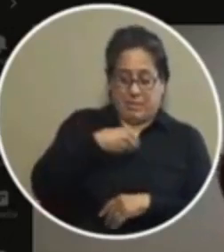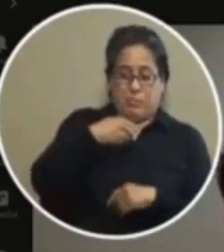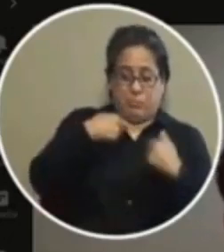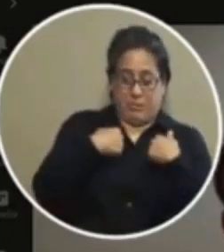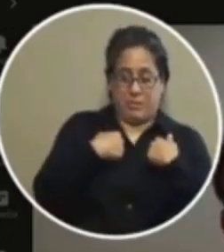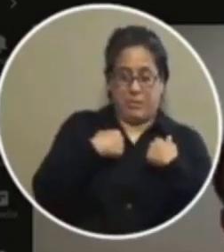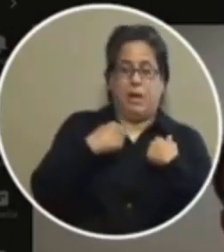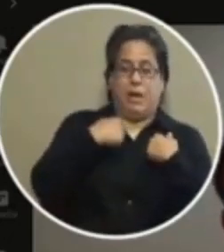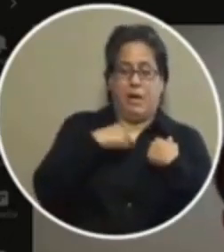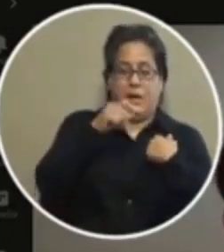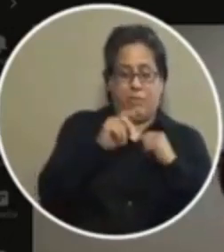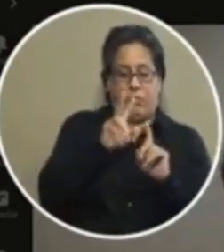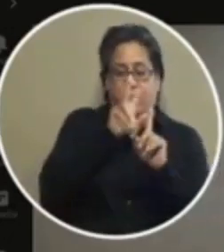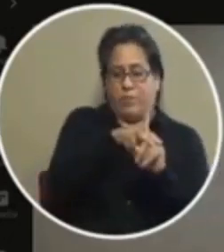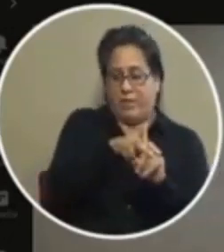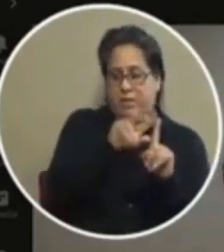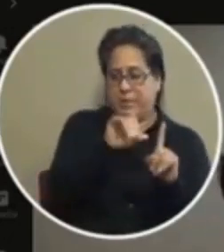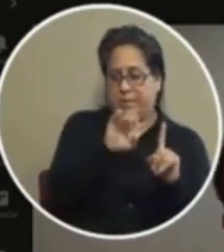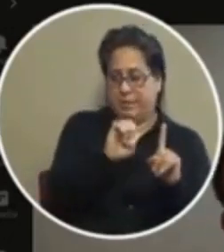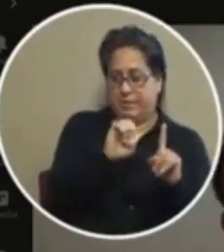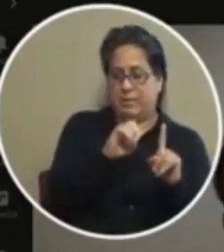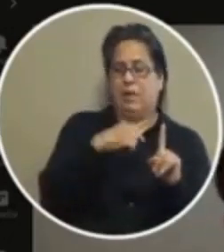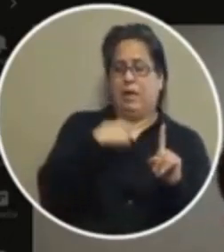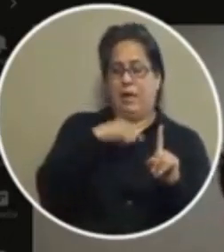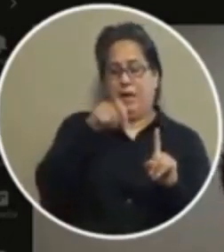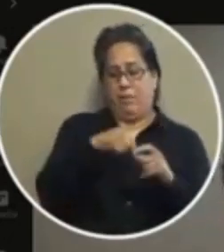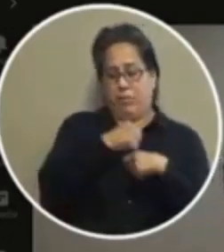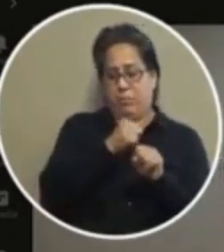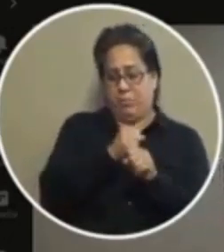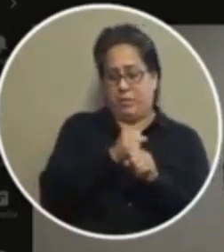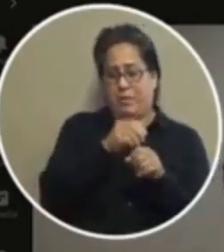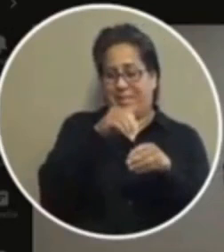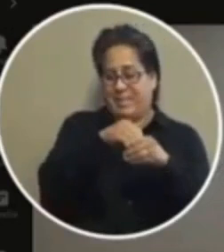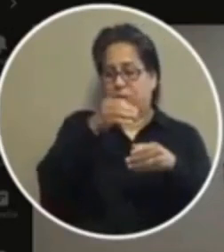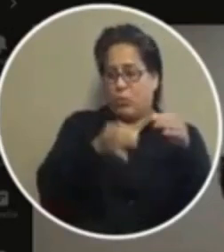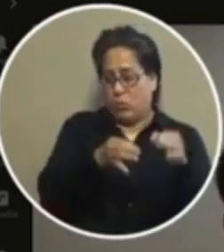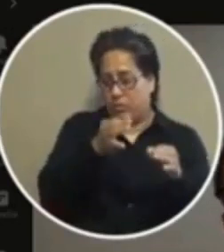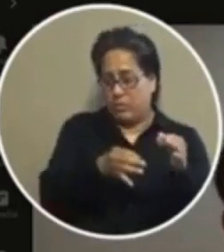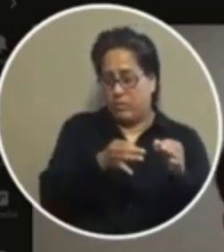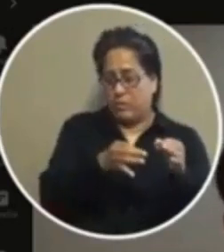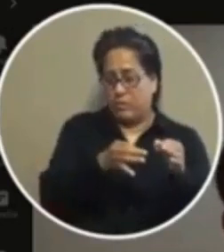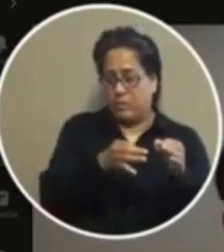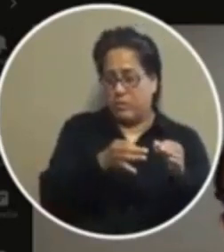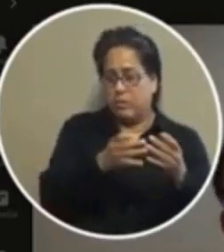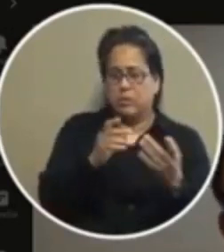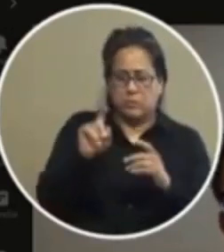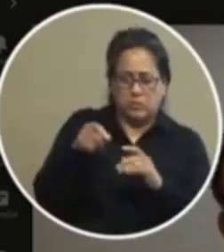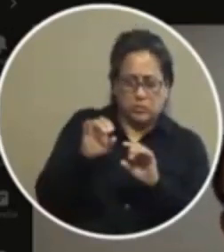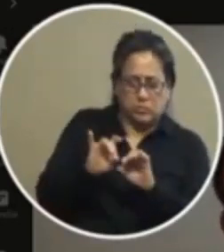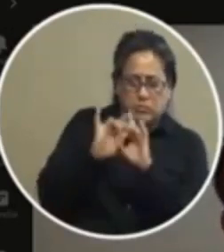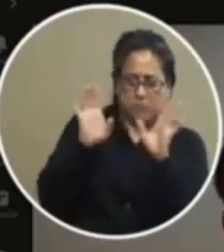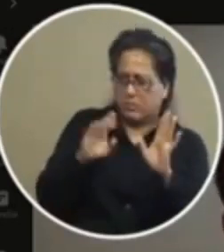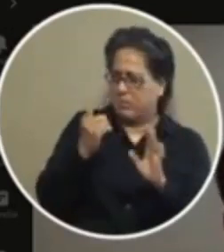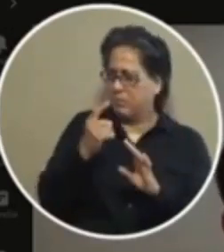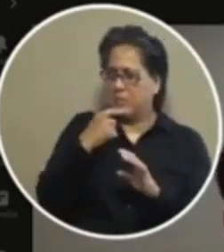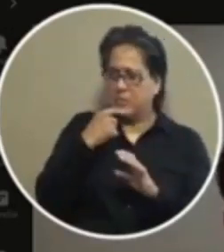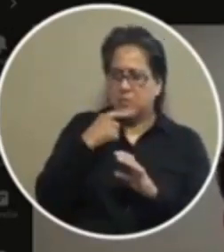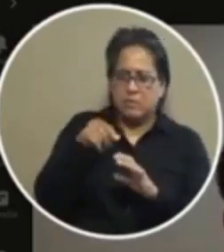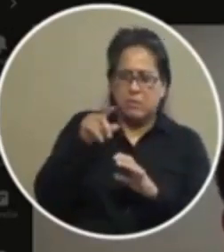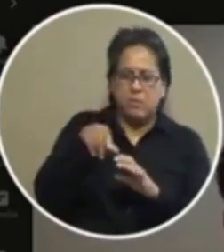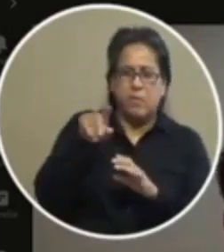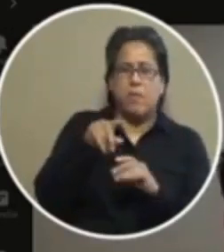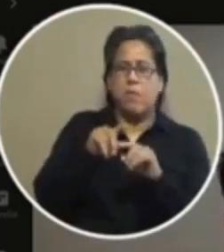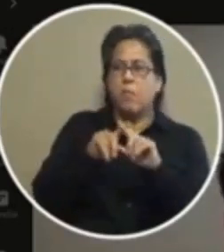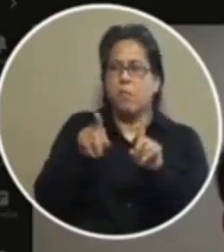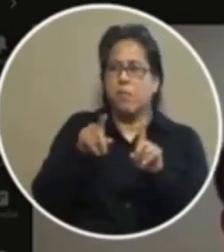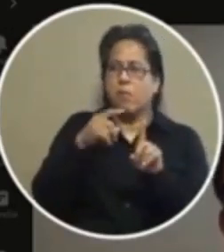have to i have to file that case i have to make that case in court and just so i could clarify something somebody sure there